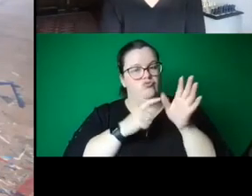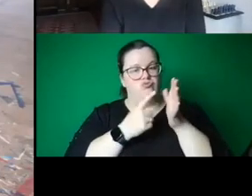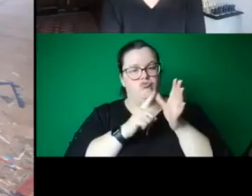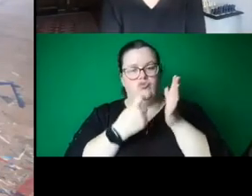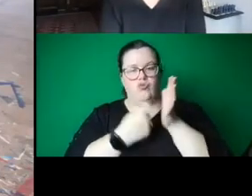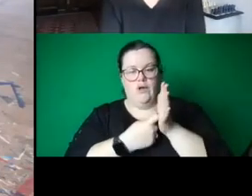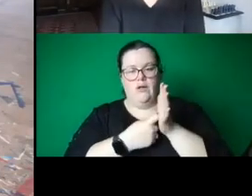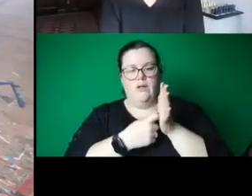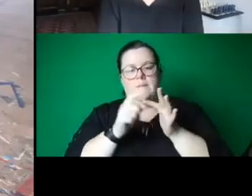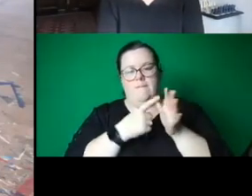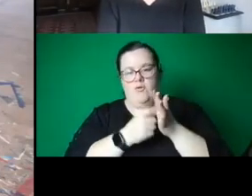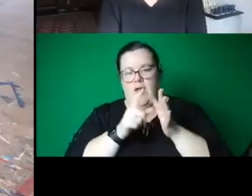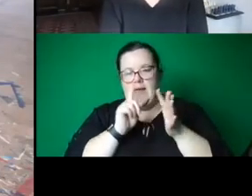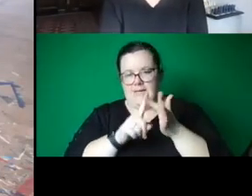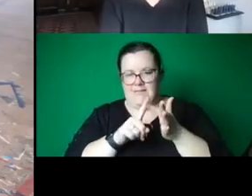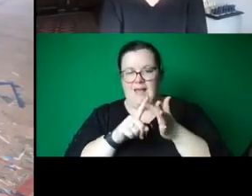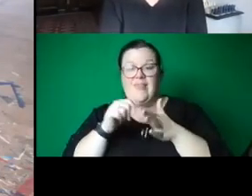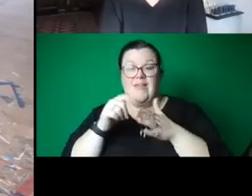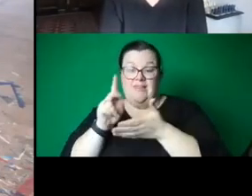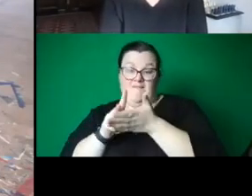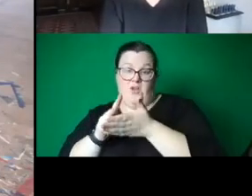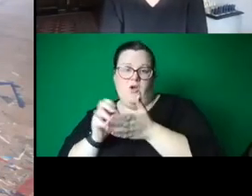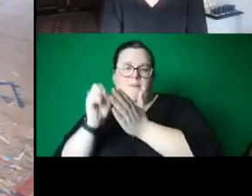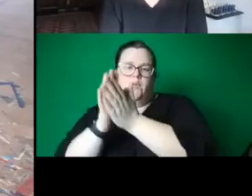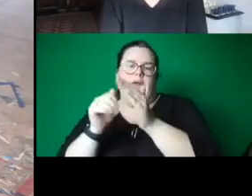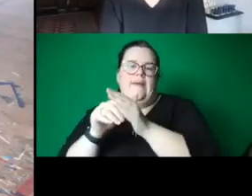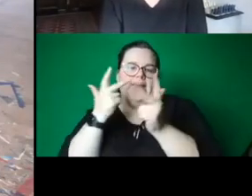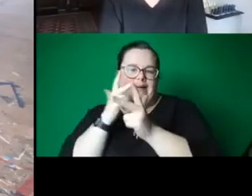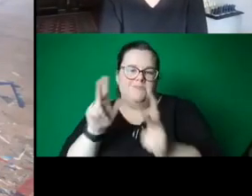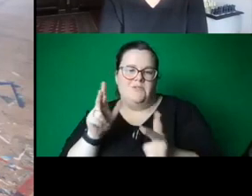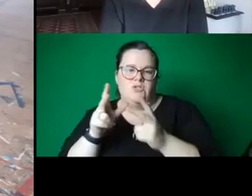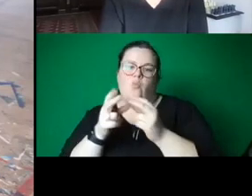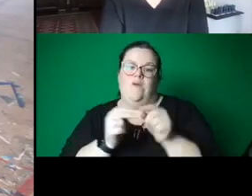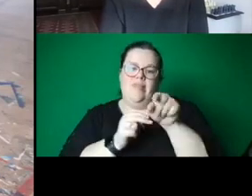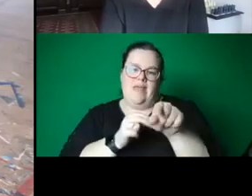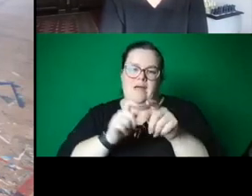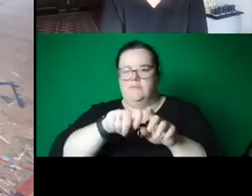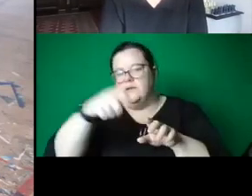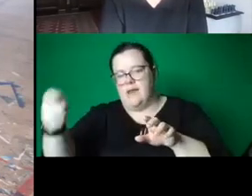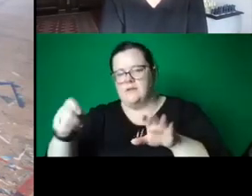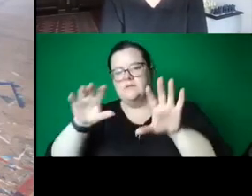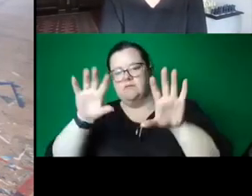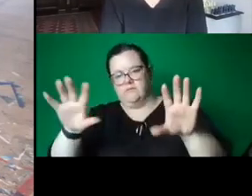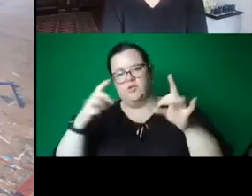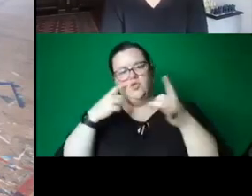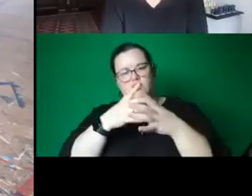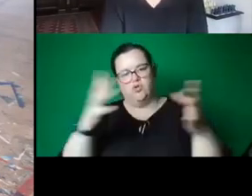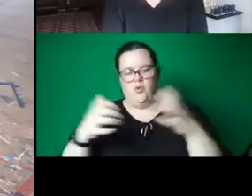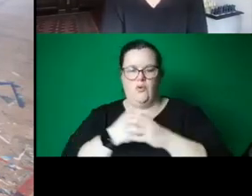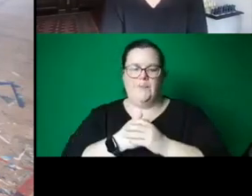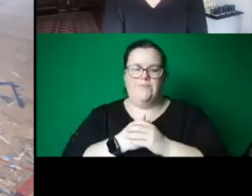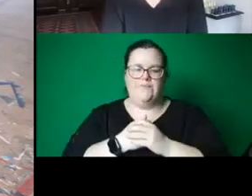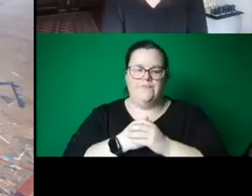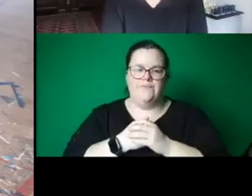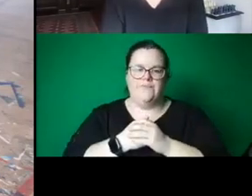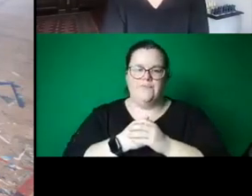to this installation. Towards the end of 2018, I acquired Topper Riggs' archive, which I exhibited as a monumental